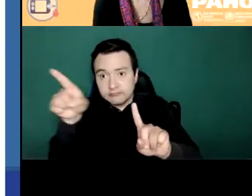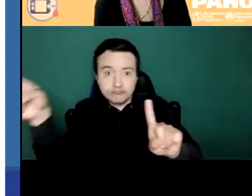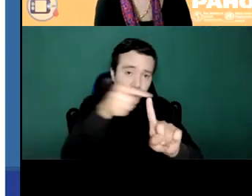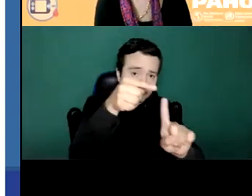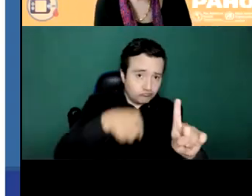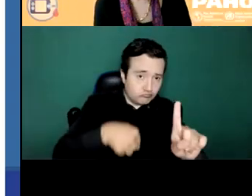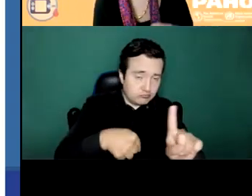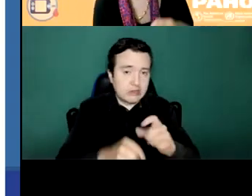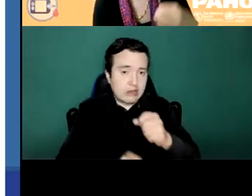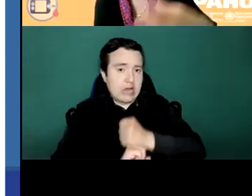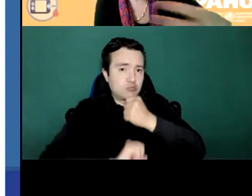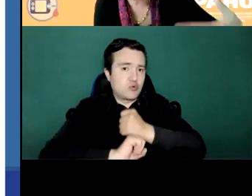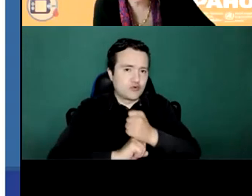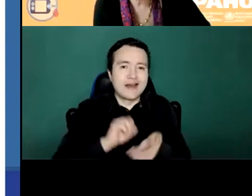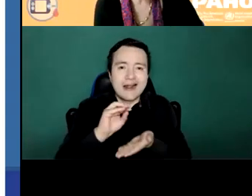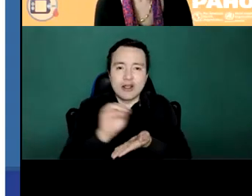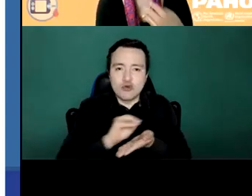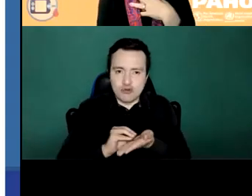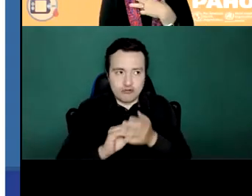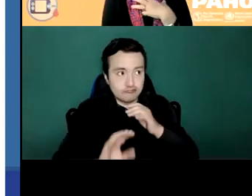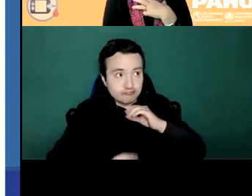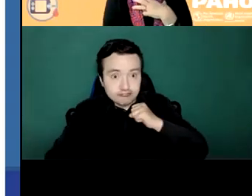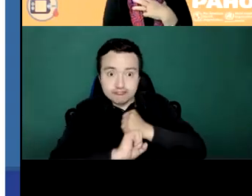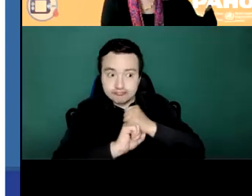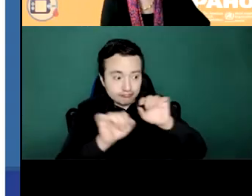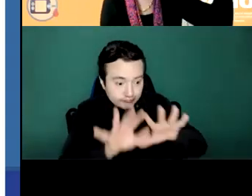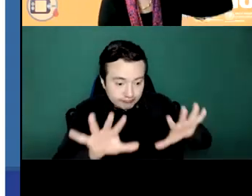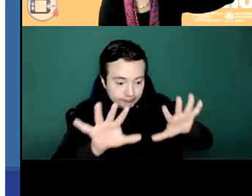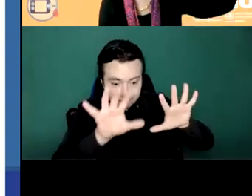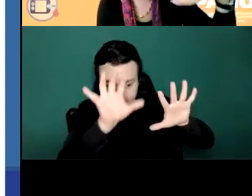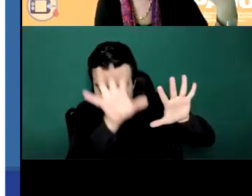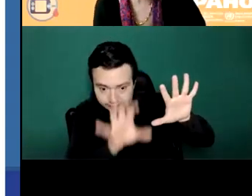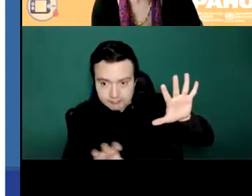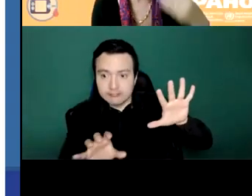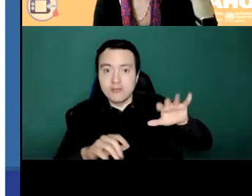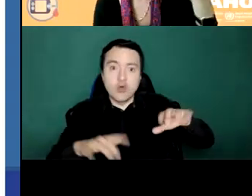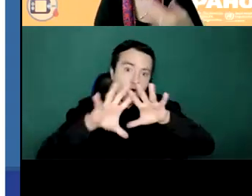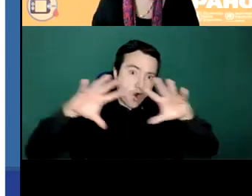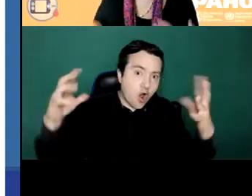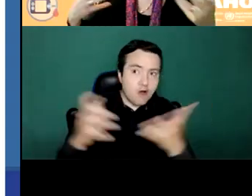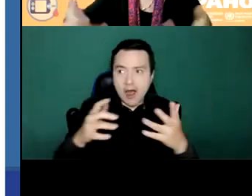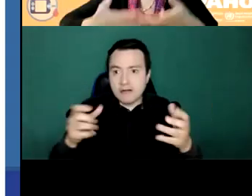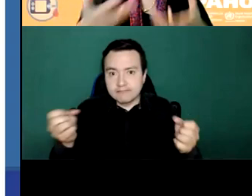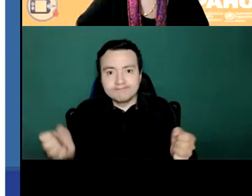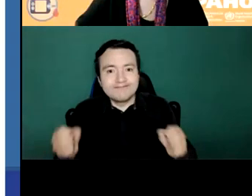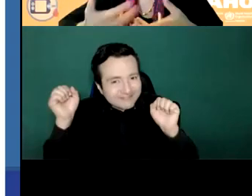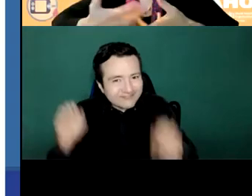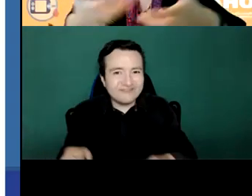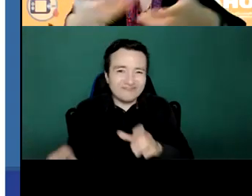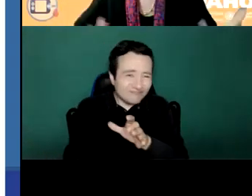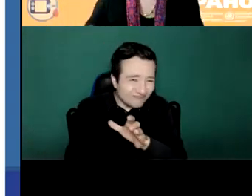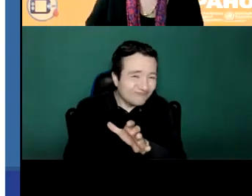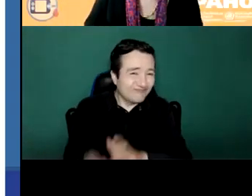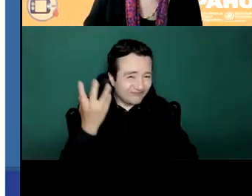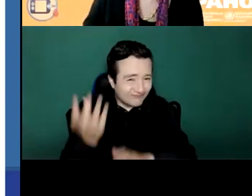herrera so the country office needs to be there uh listening to the needs